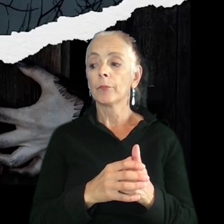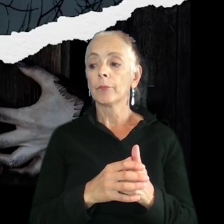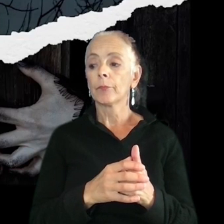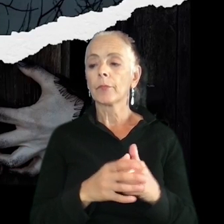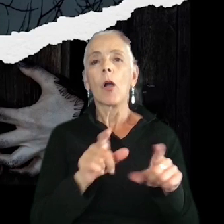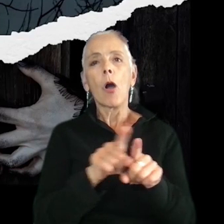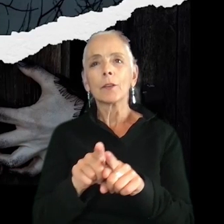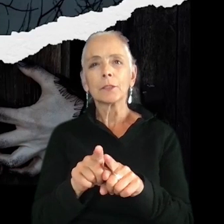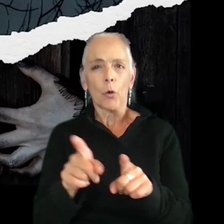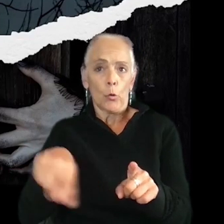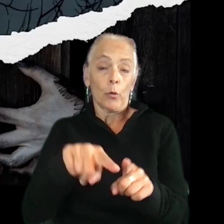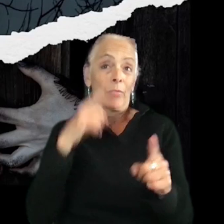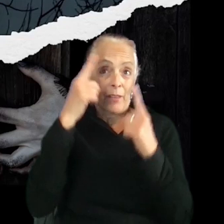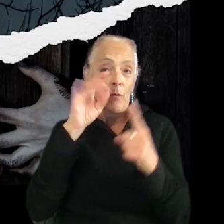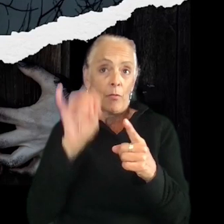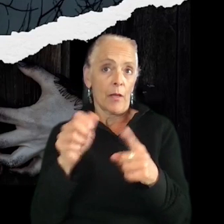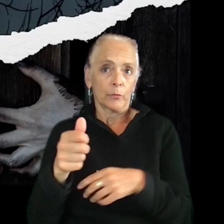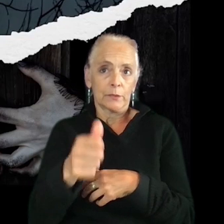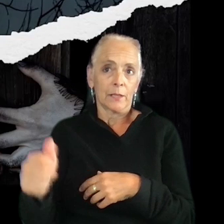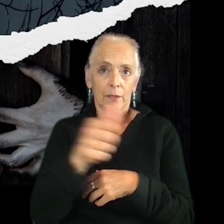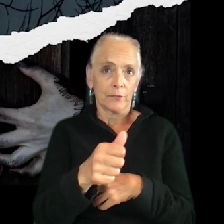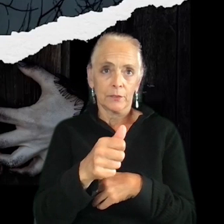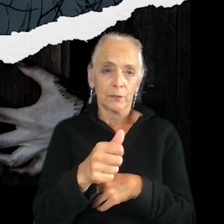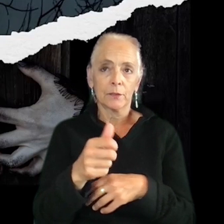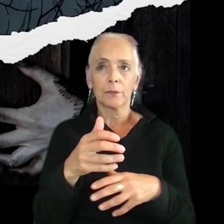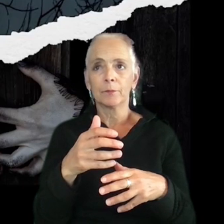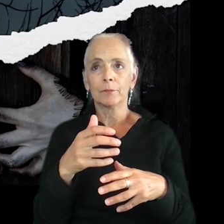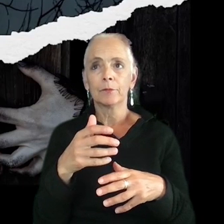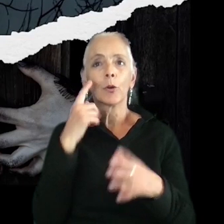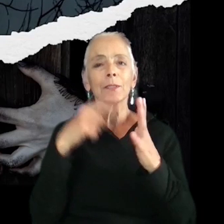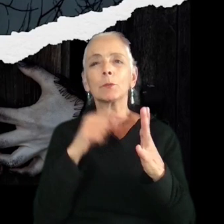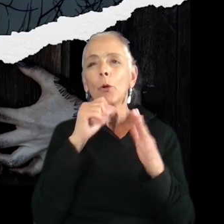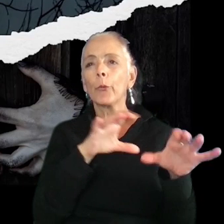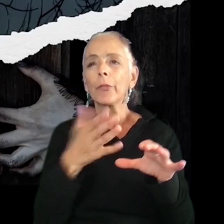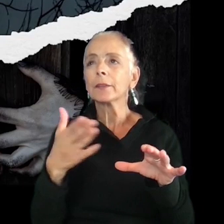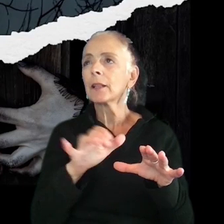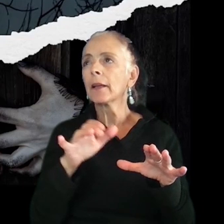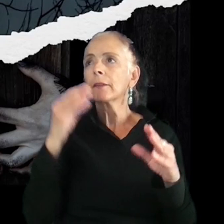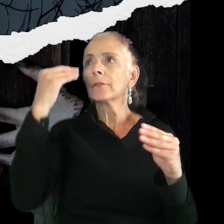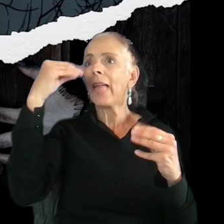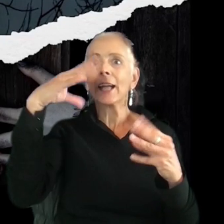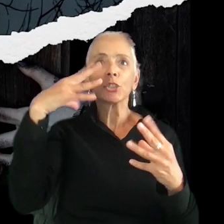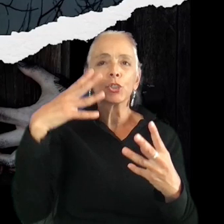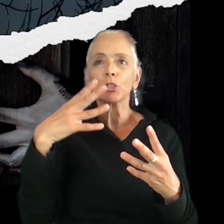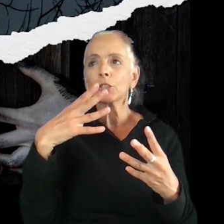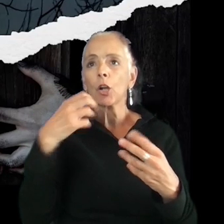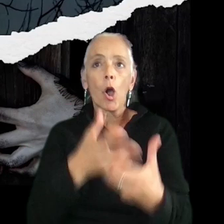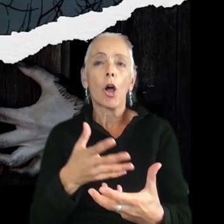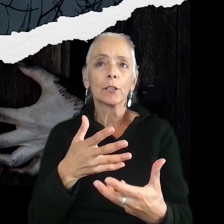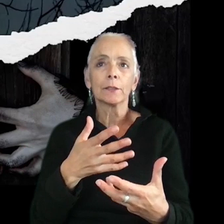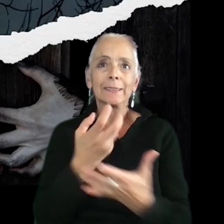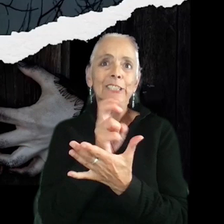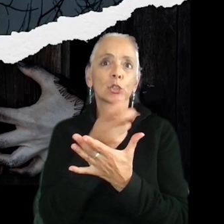bake it in as well, making sure that you don't do things, for example, sudden flashing that could cause something like a seizure, which is just not good